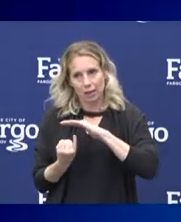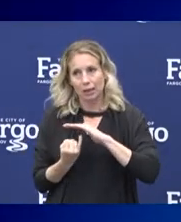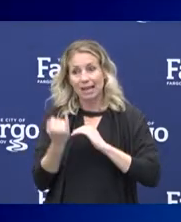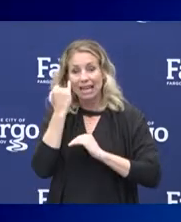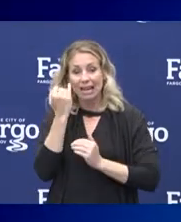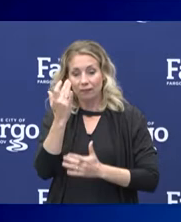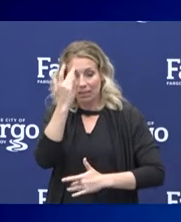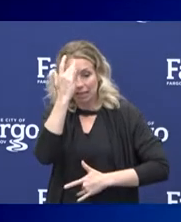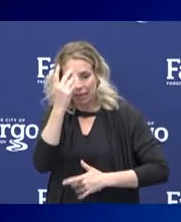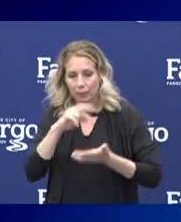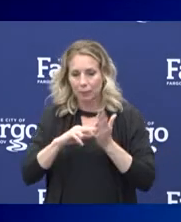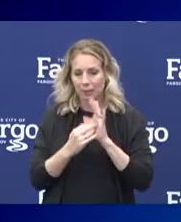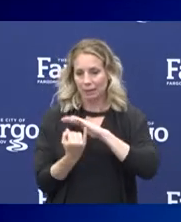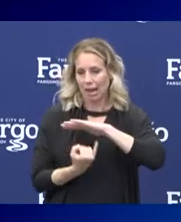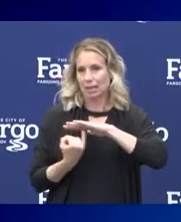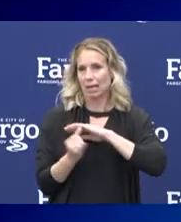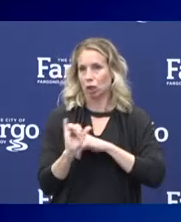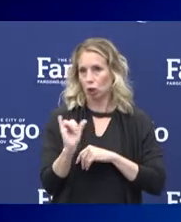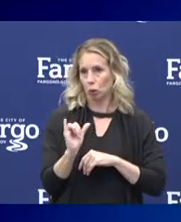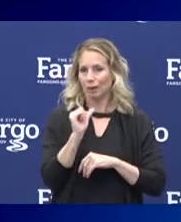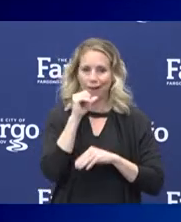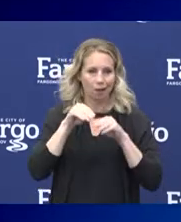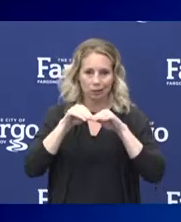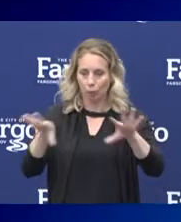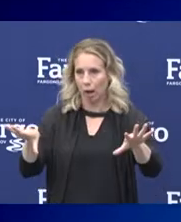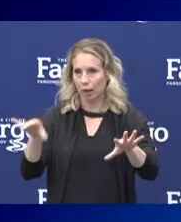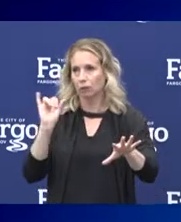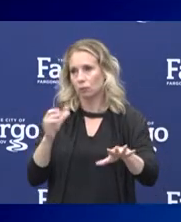out of the community, not spreading it.